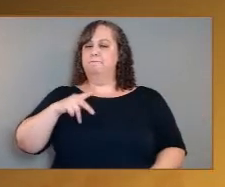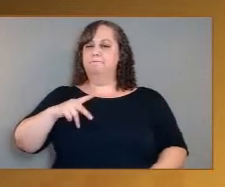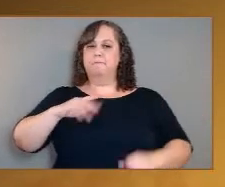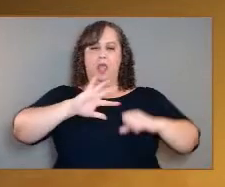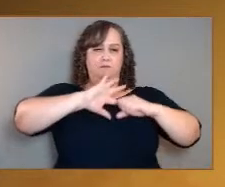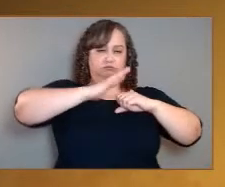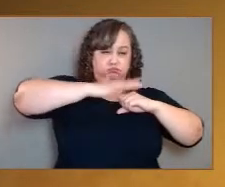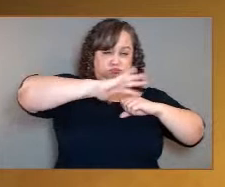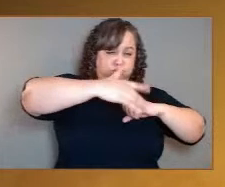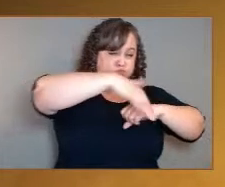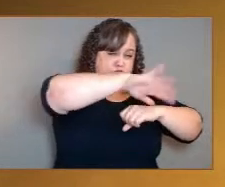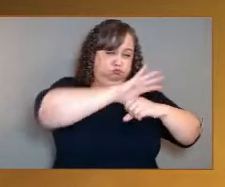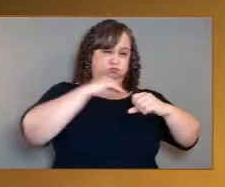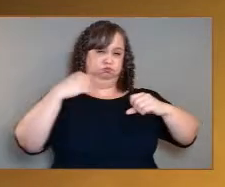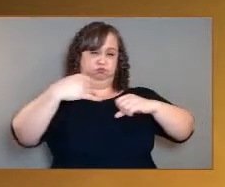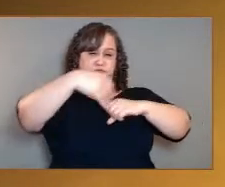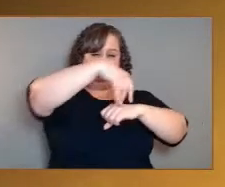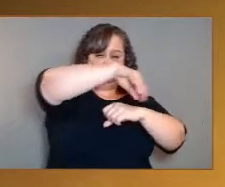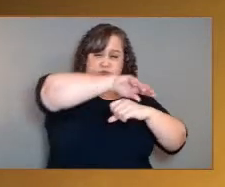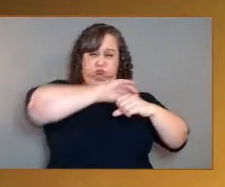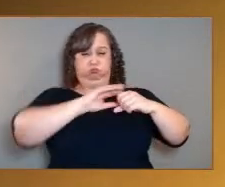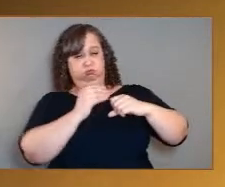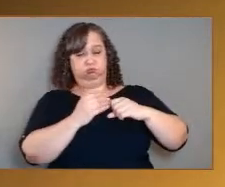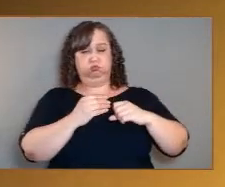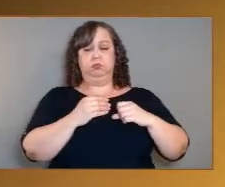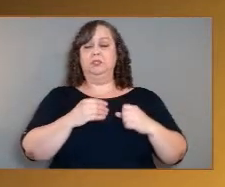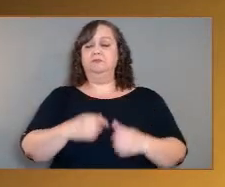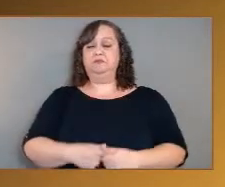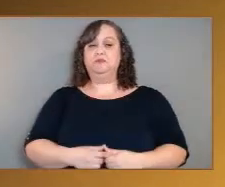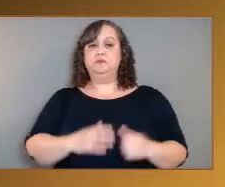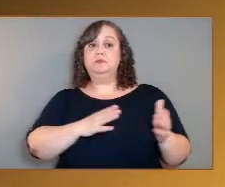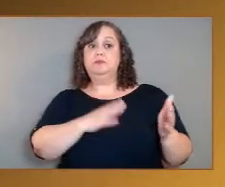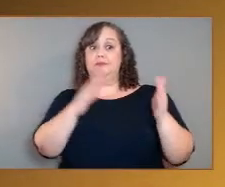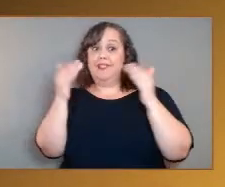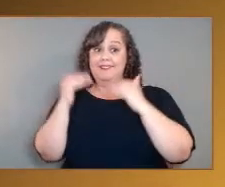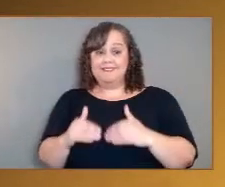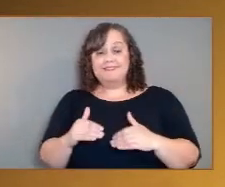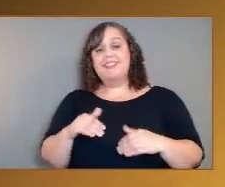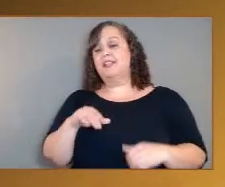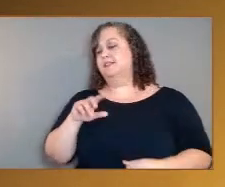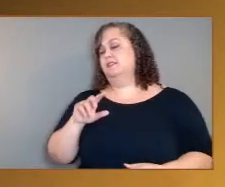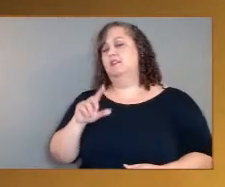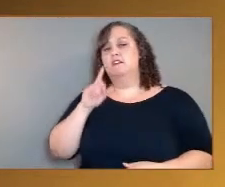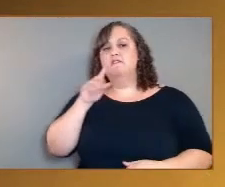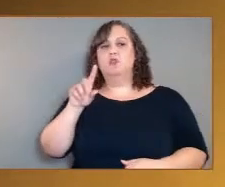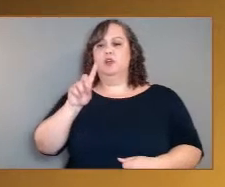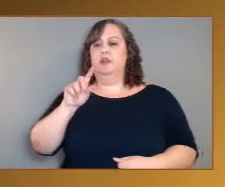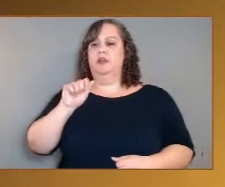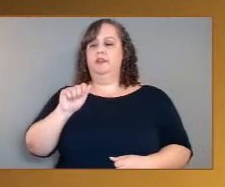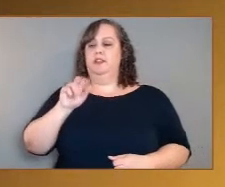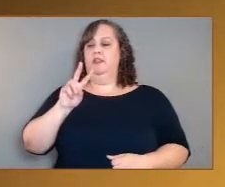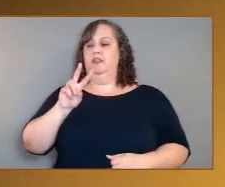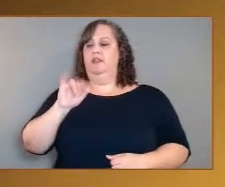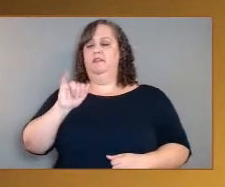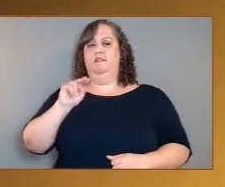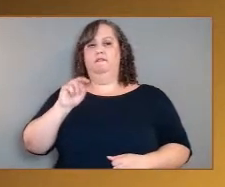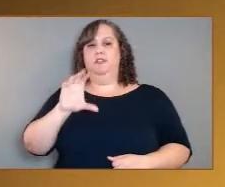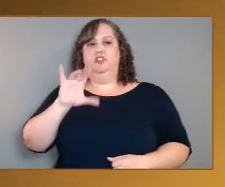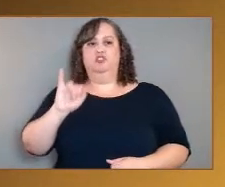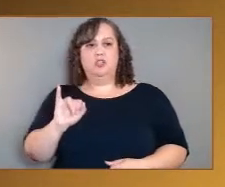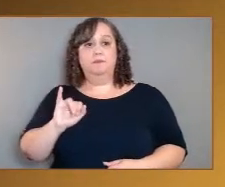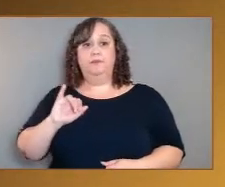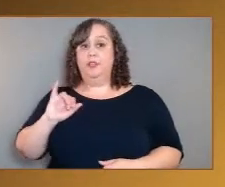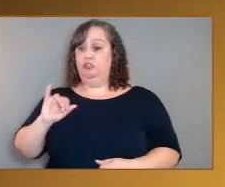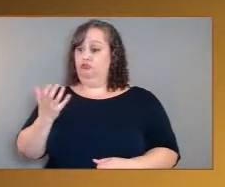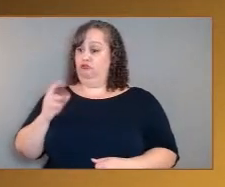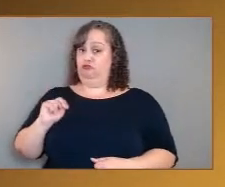Thank you so much. The next one up is a DaVinci question. John Spellman on YouTube asks, will DaVinci Plus